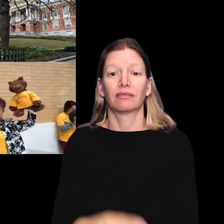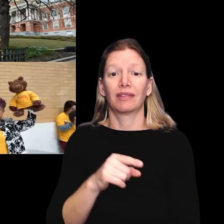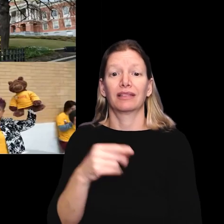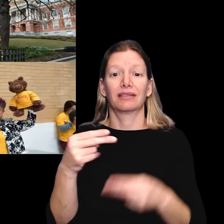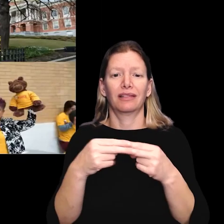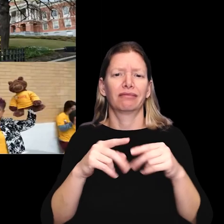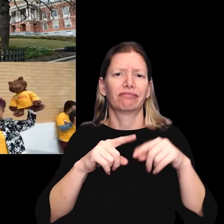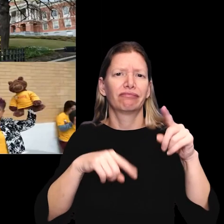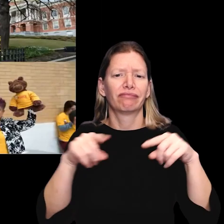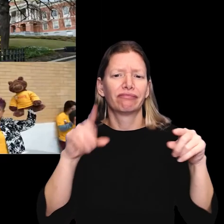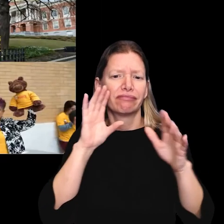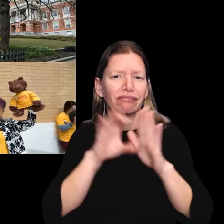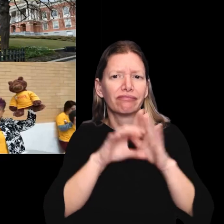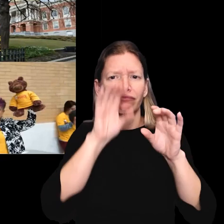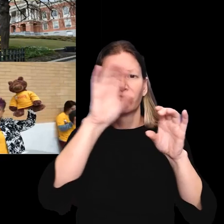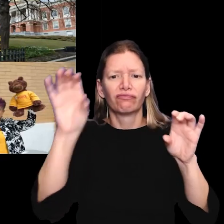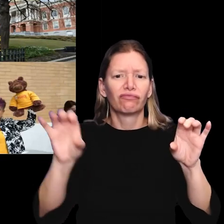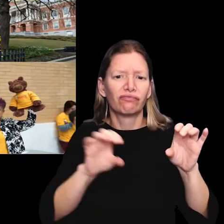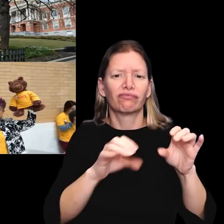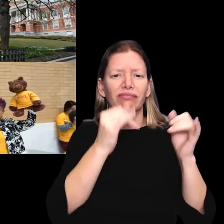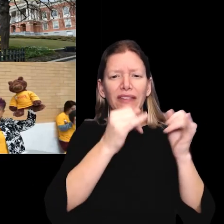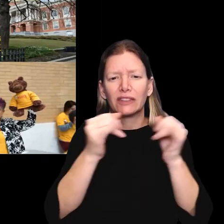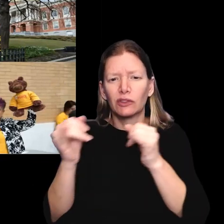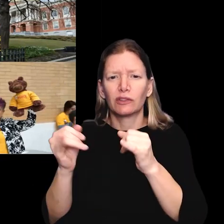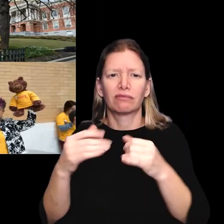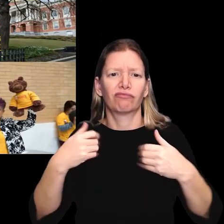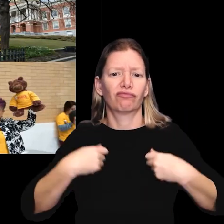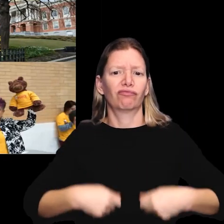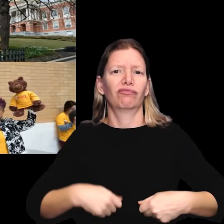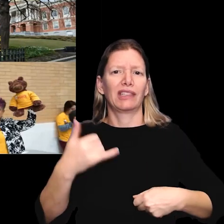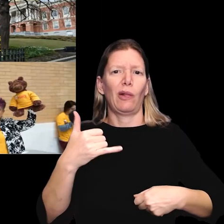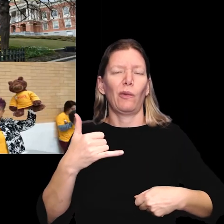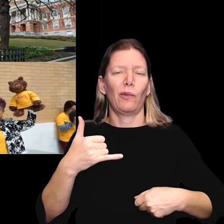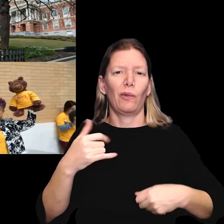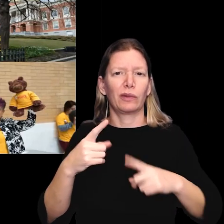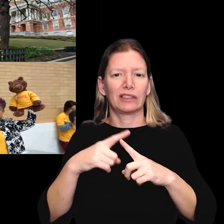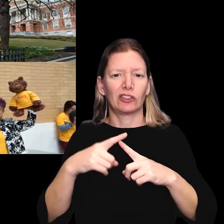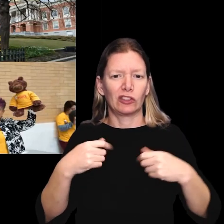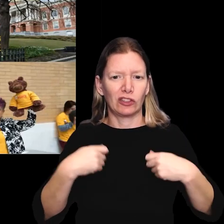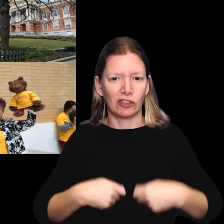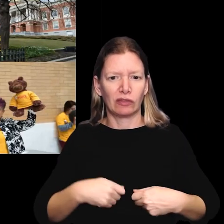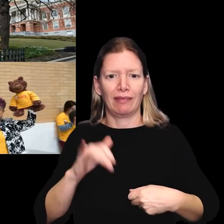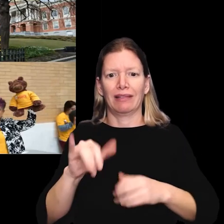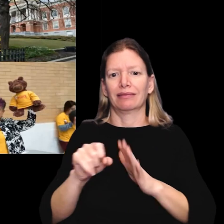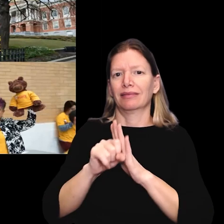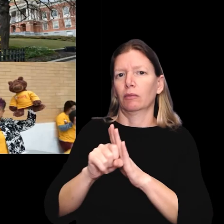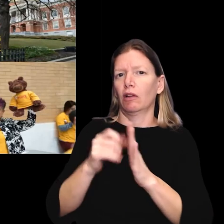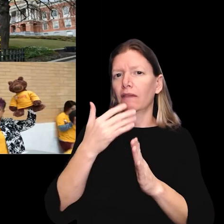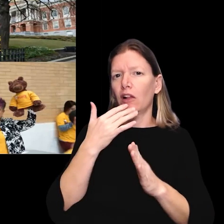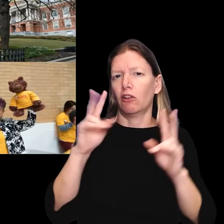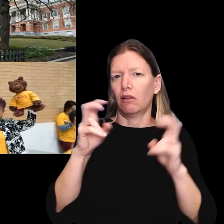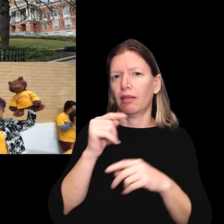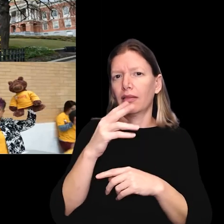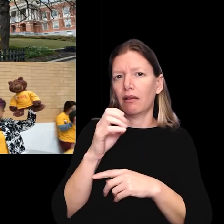On the slide are photos of a variety of individuals wearing yellow t-shirts. This